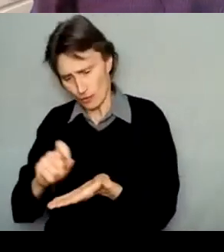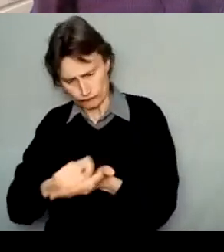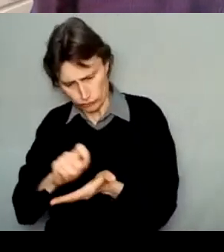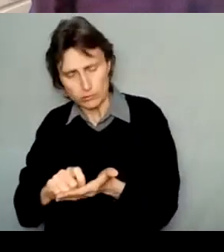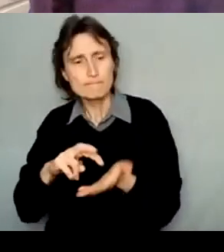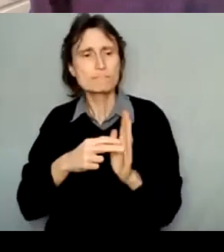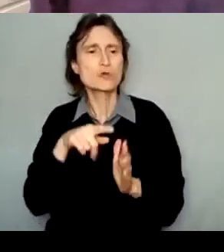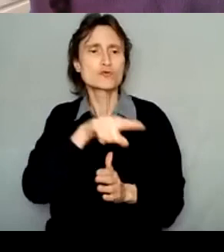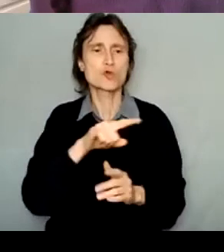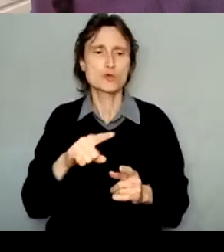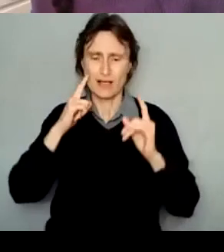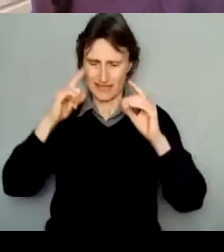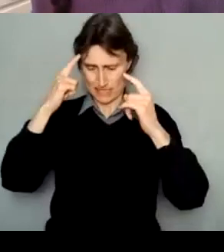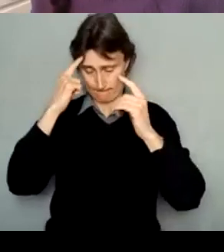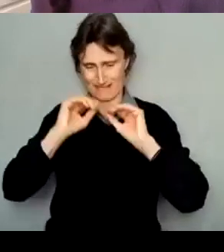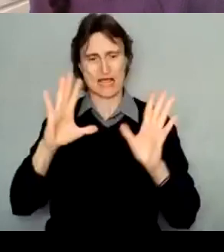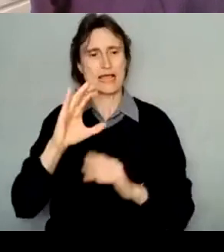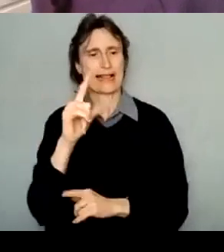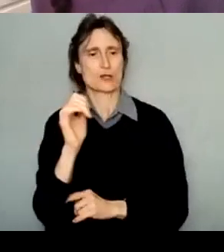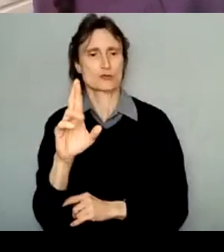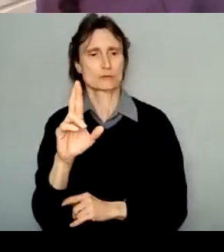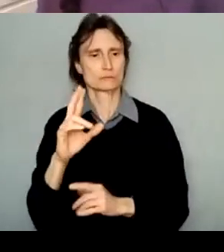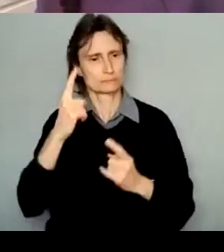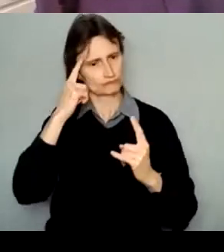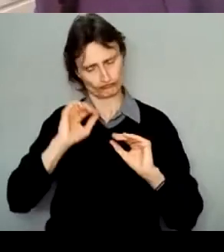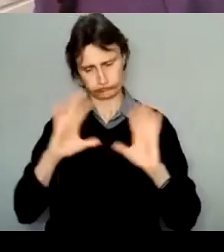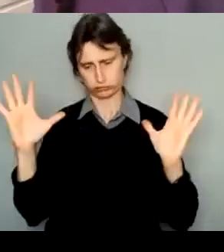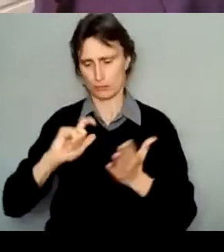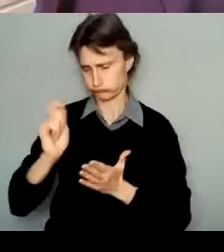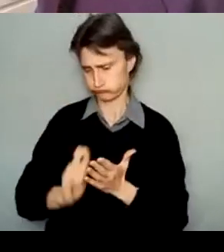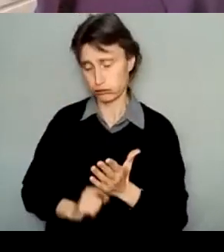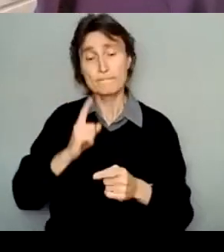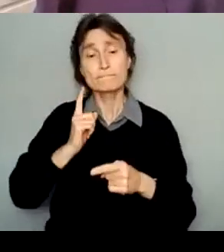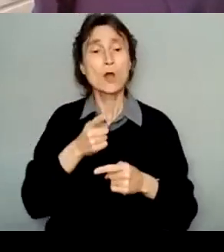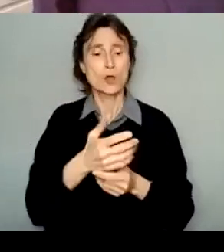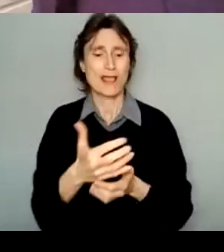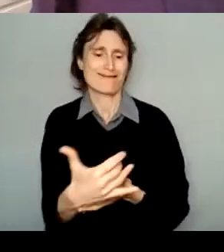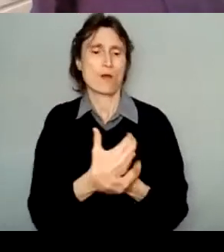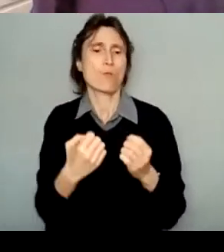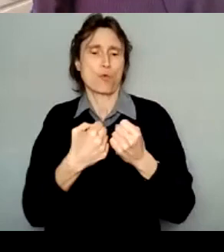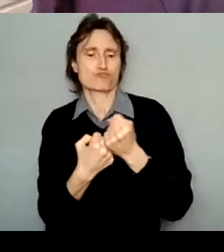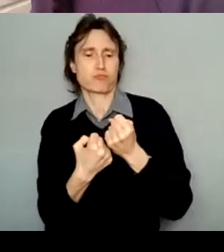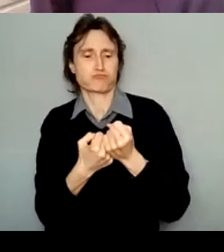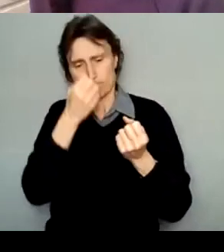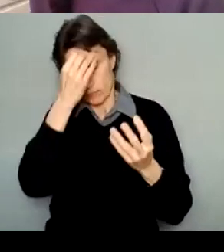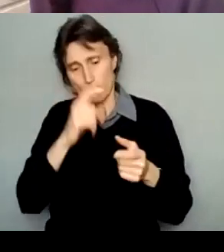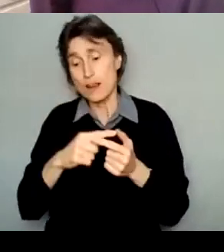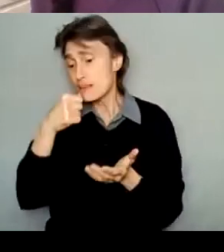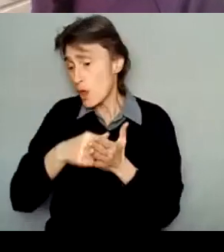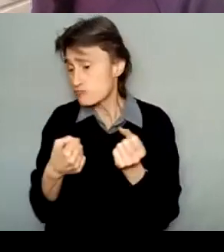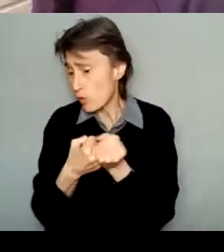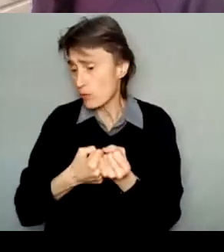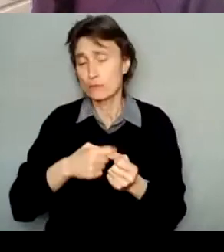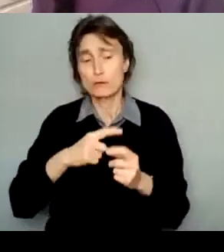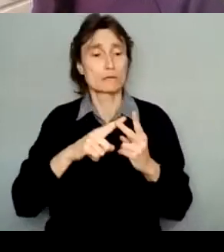to gather support material, which might depend on getting a letter of confirmation or support from somebody else. You want to ensure you're putting in an application